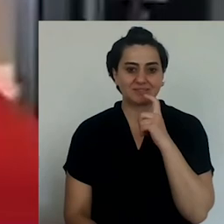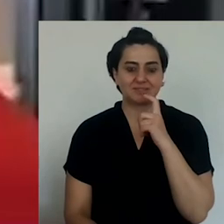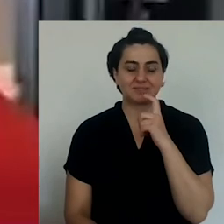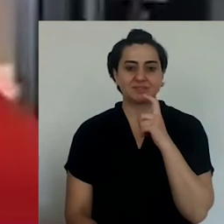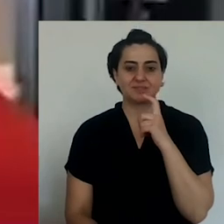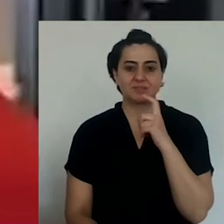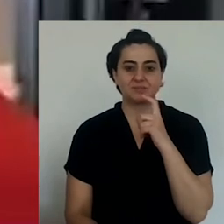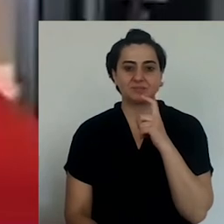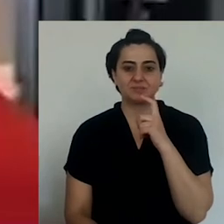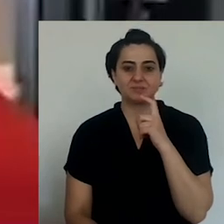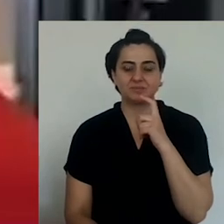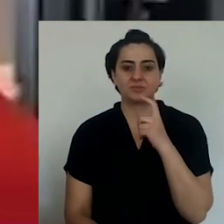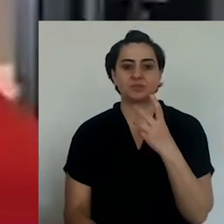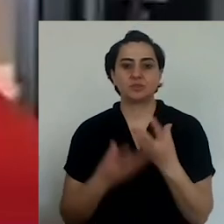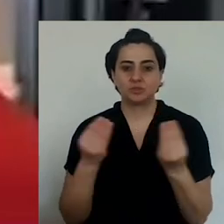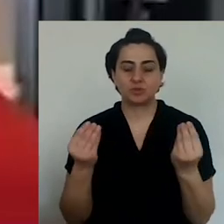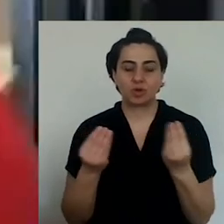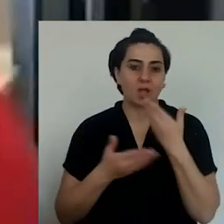I was 17.